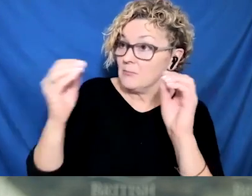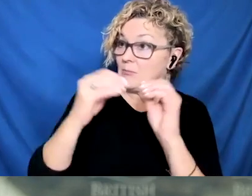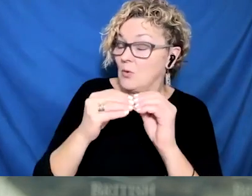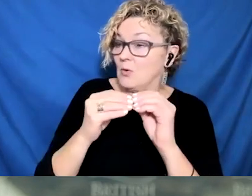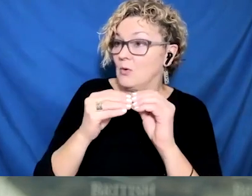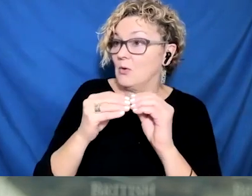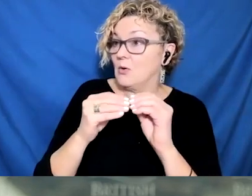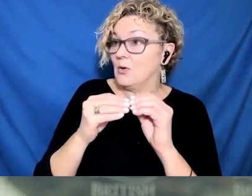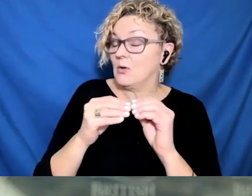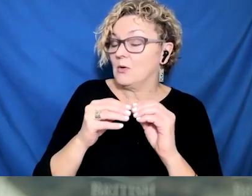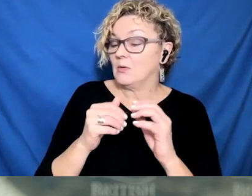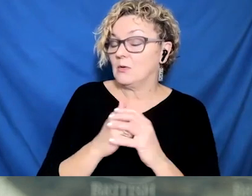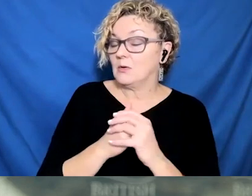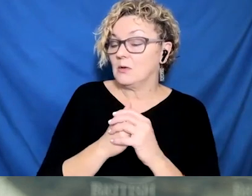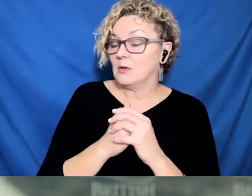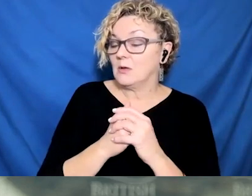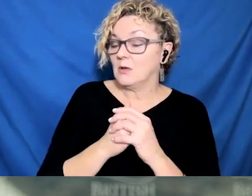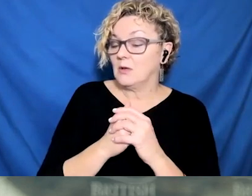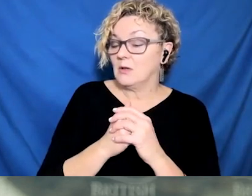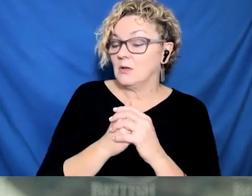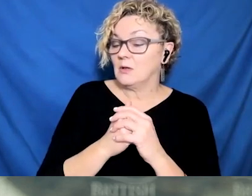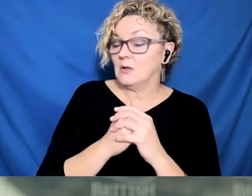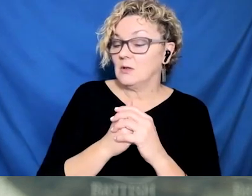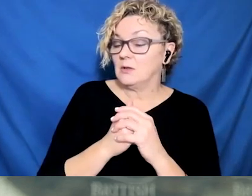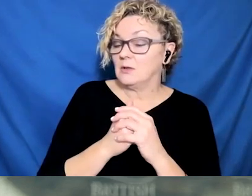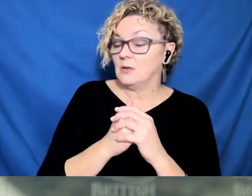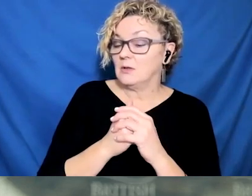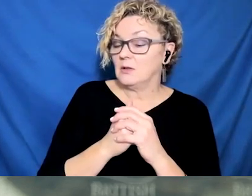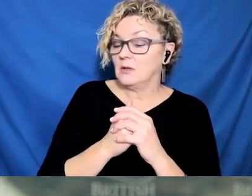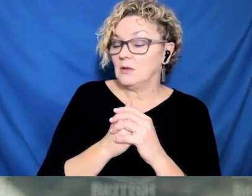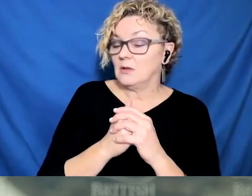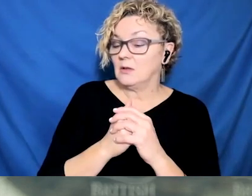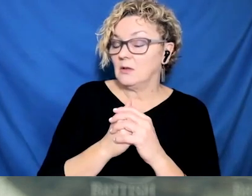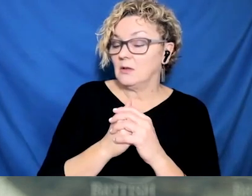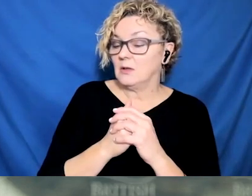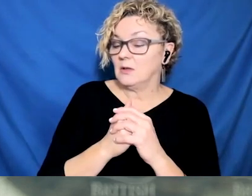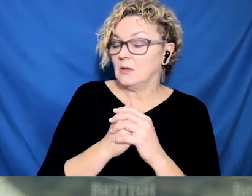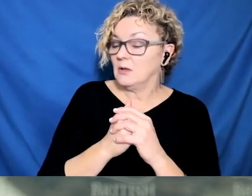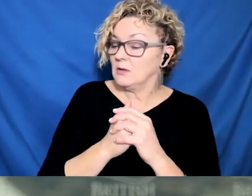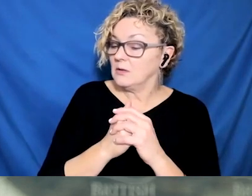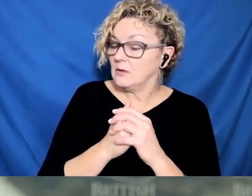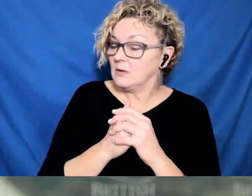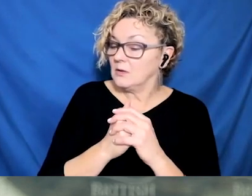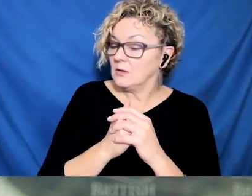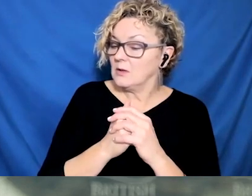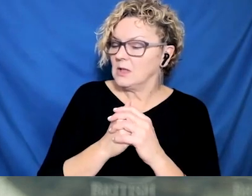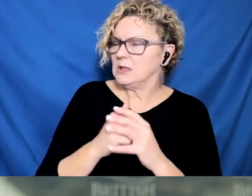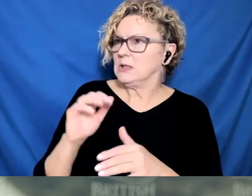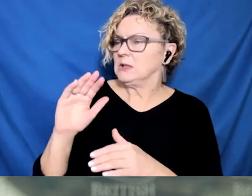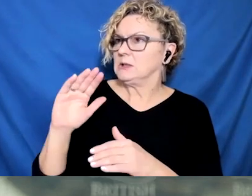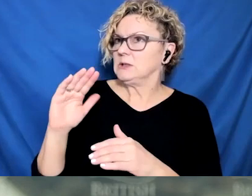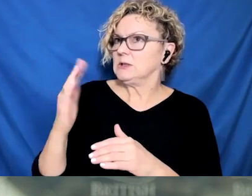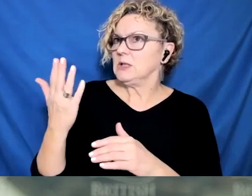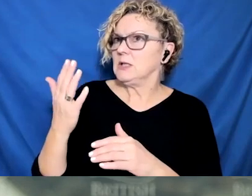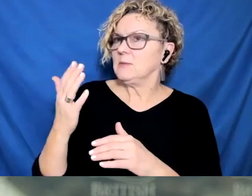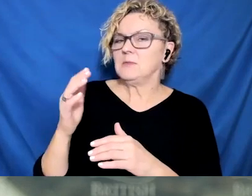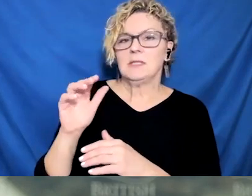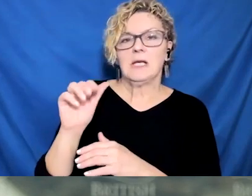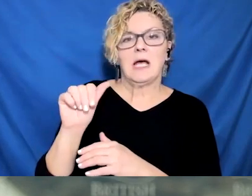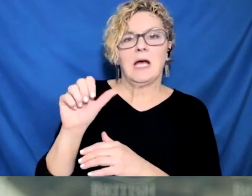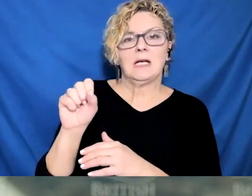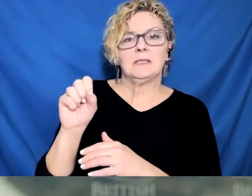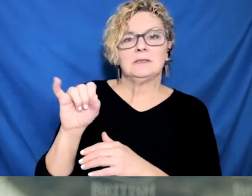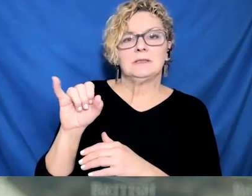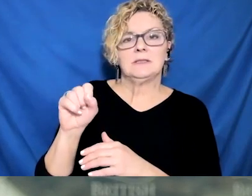concern is everywhere, as we've seen in BC with these very high case counts. And that includes people who work in long-term care and